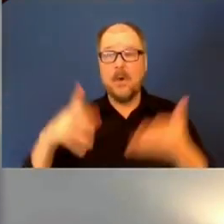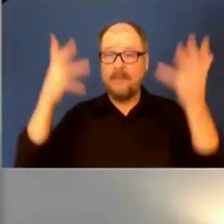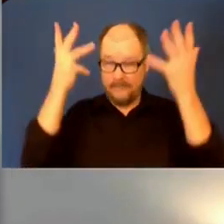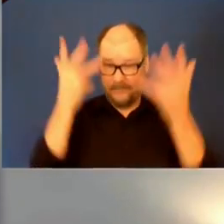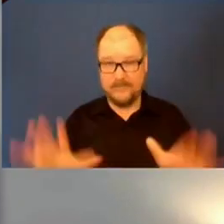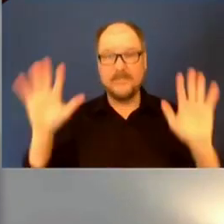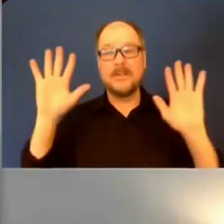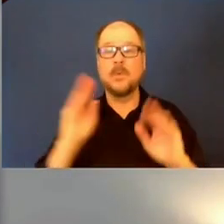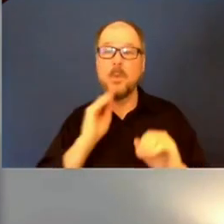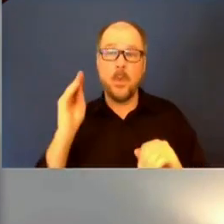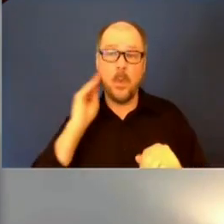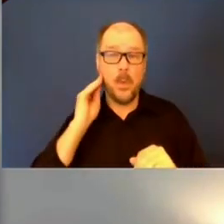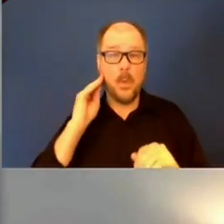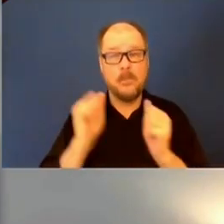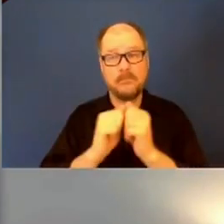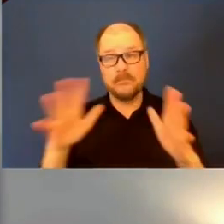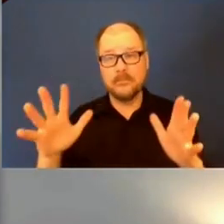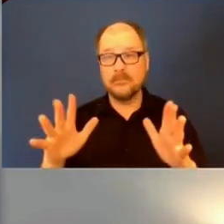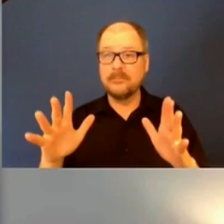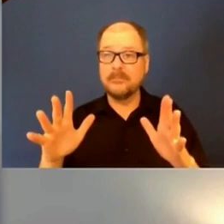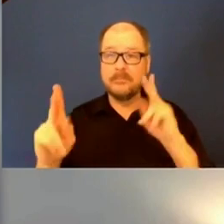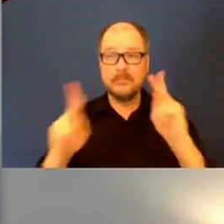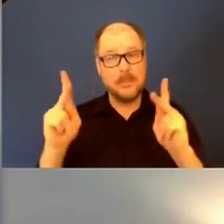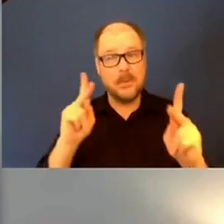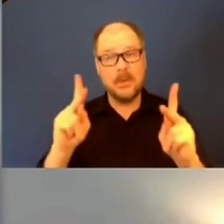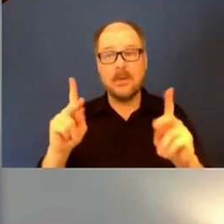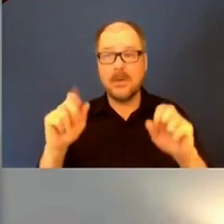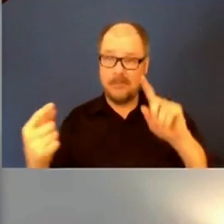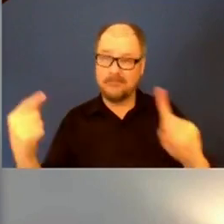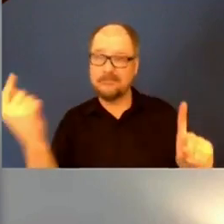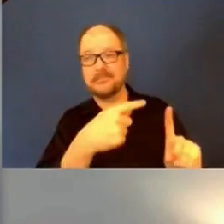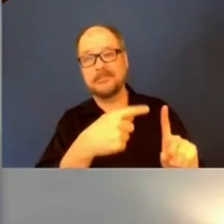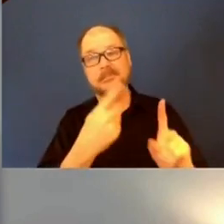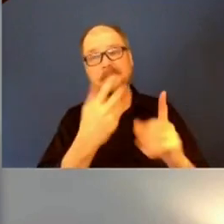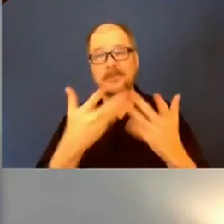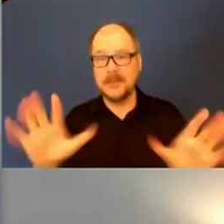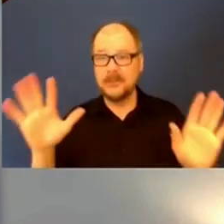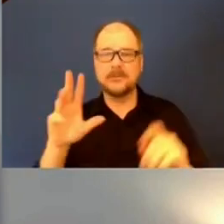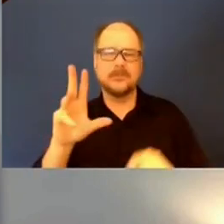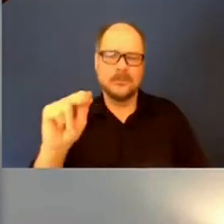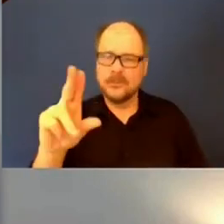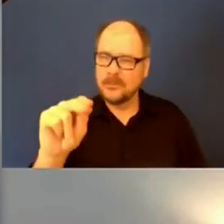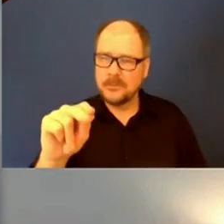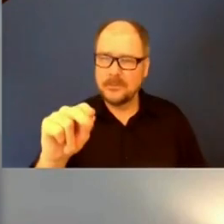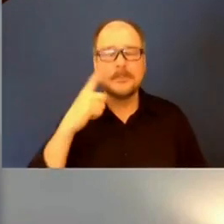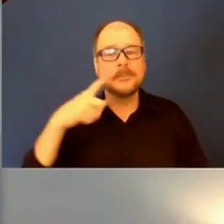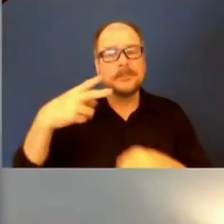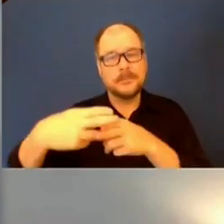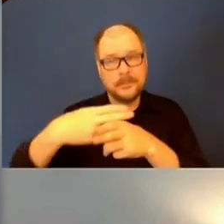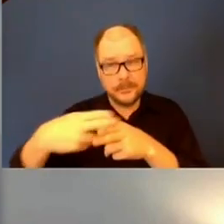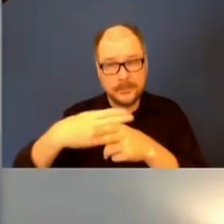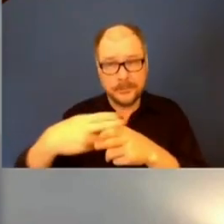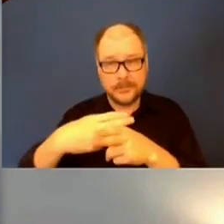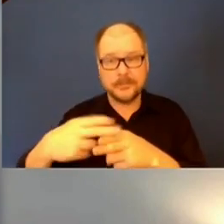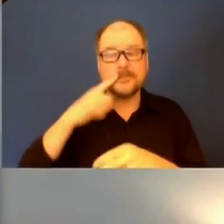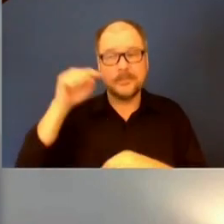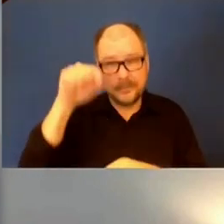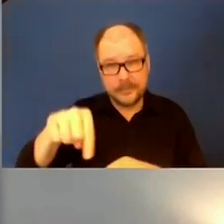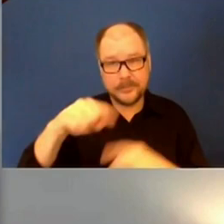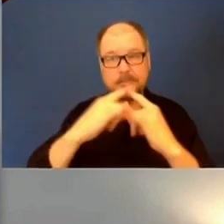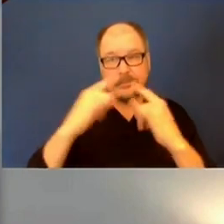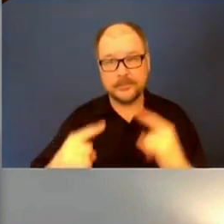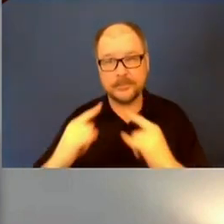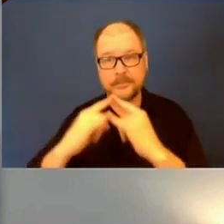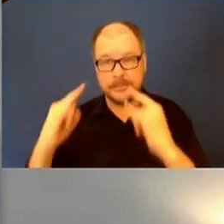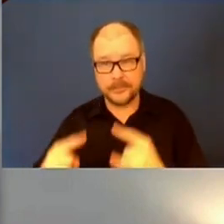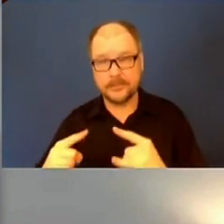from a specific situation that was not safe for them or for this community. And so what we didn't want to